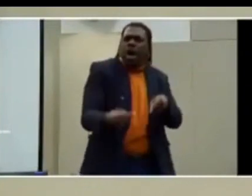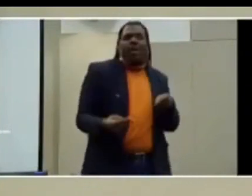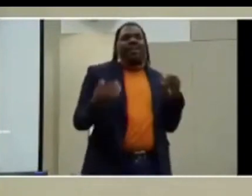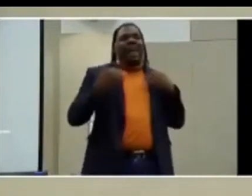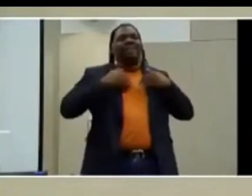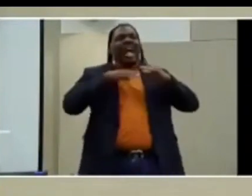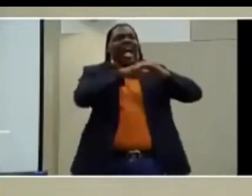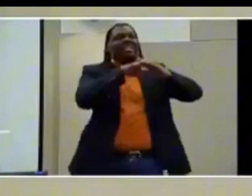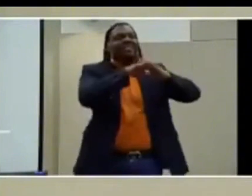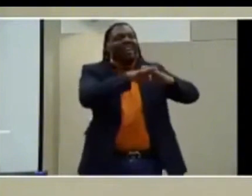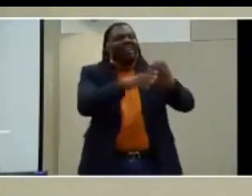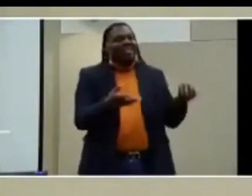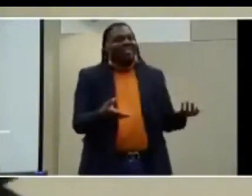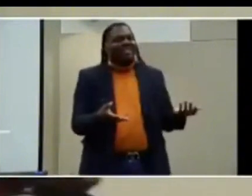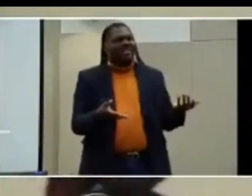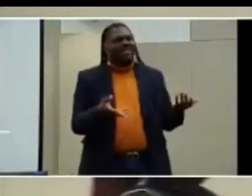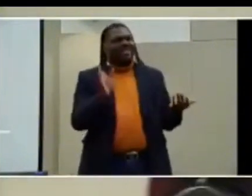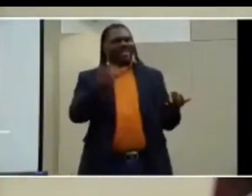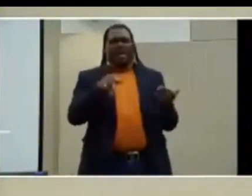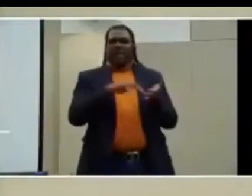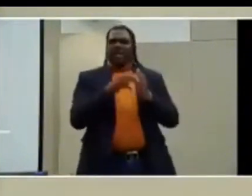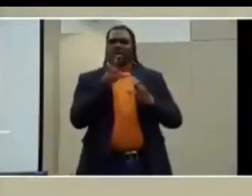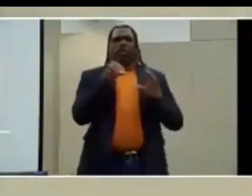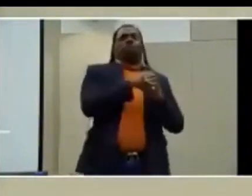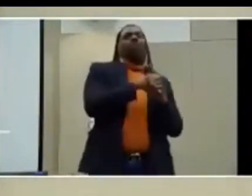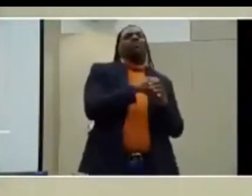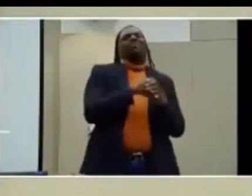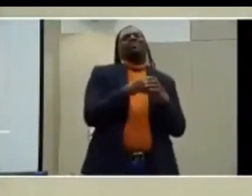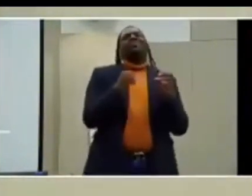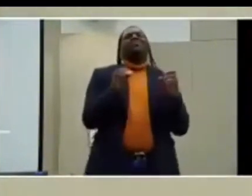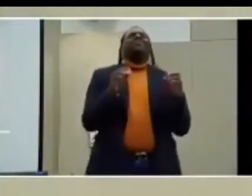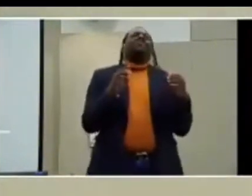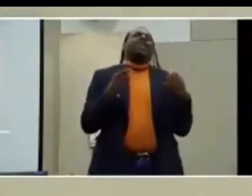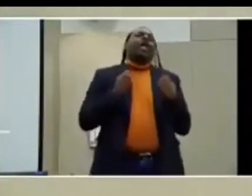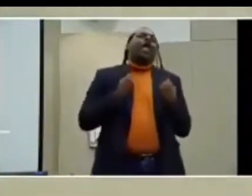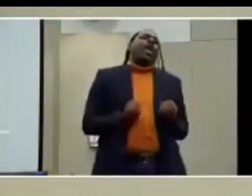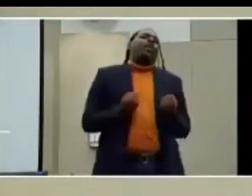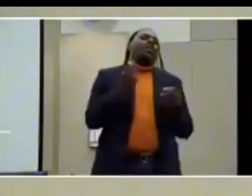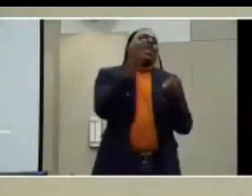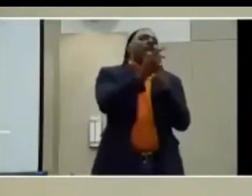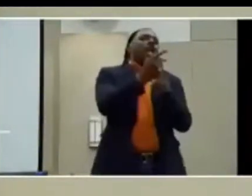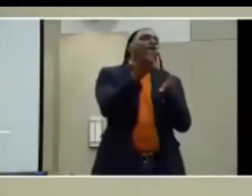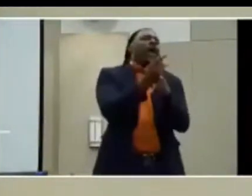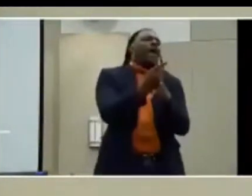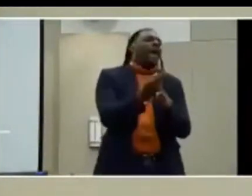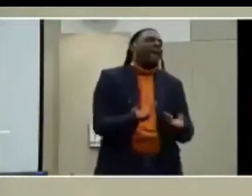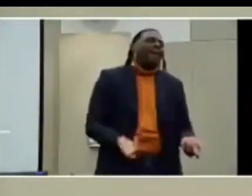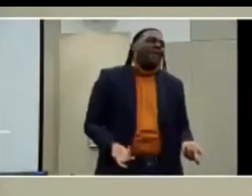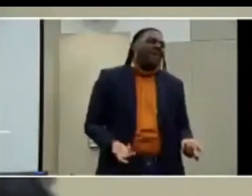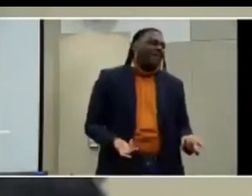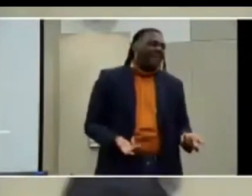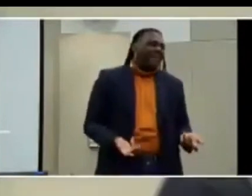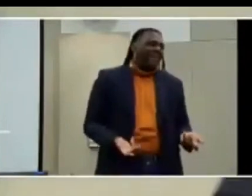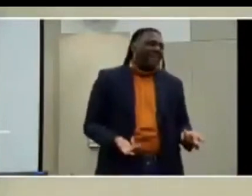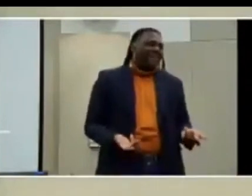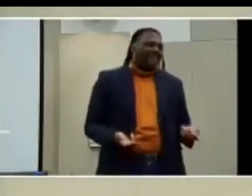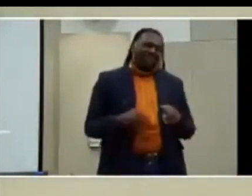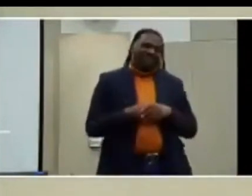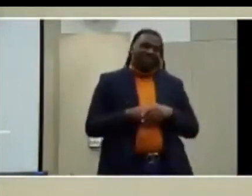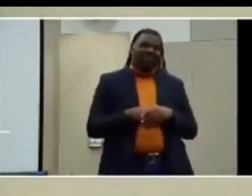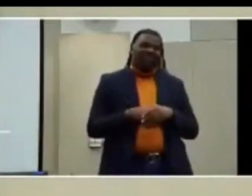and those places include health care, right, not just entertainment venues and the like.